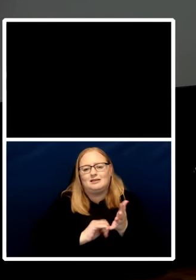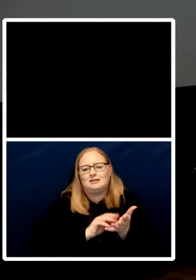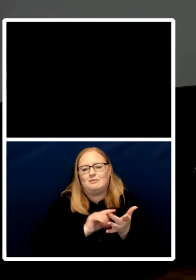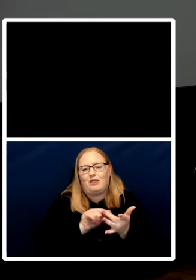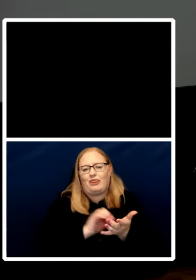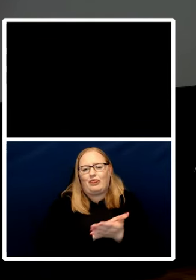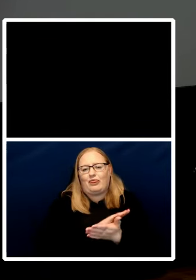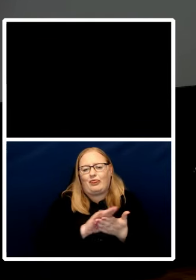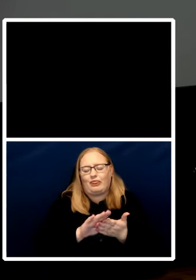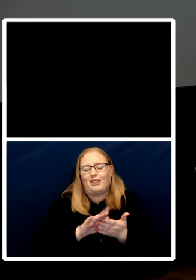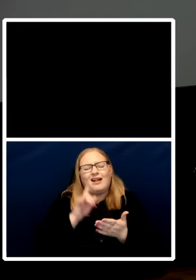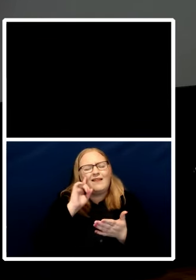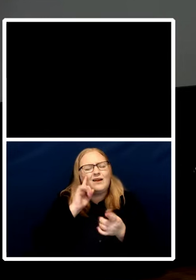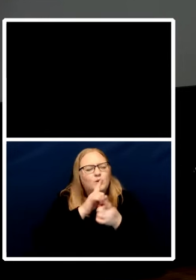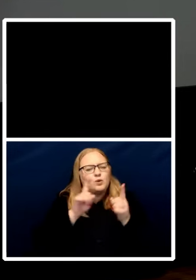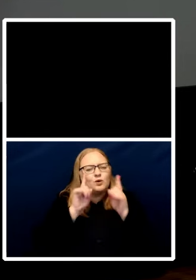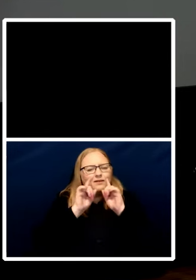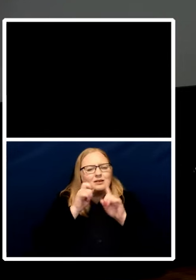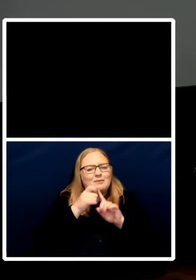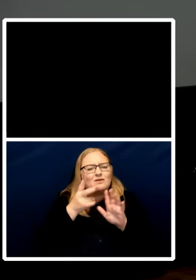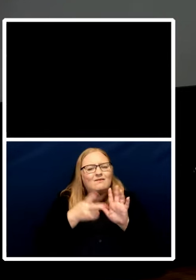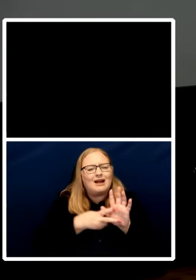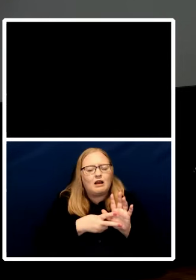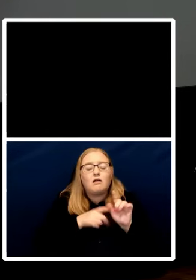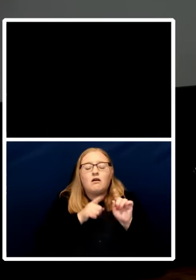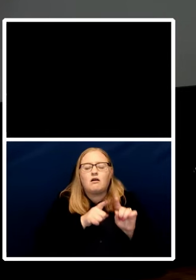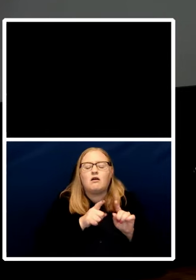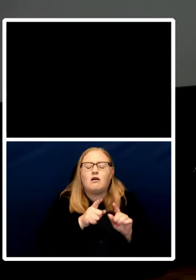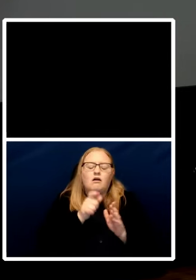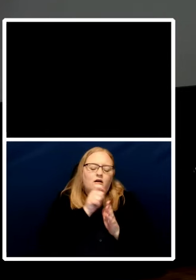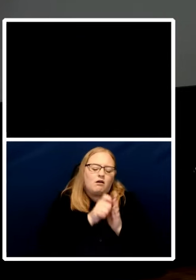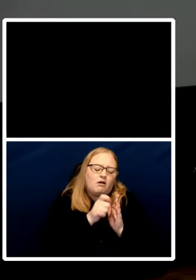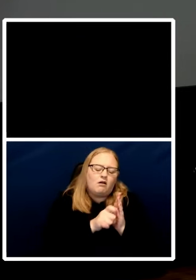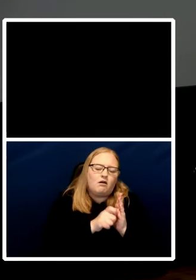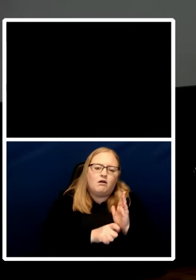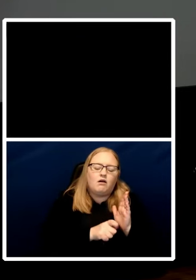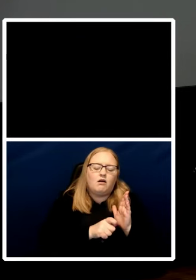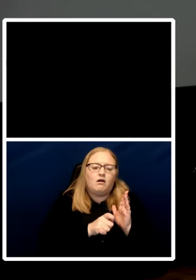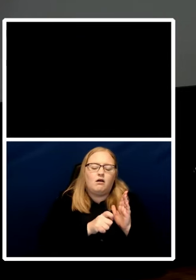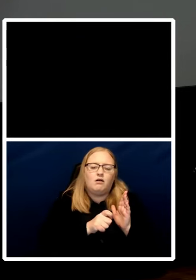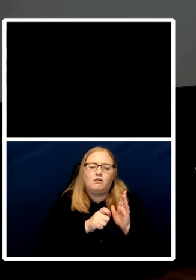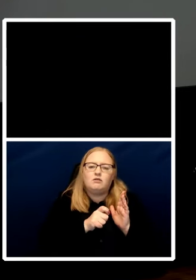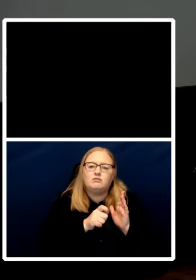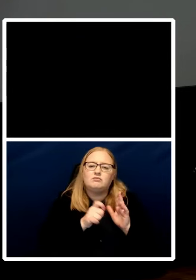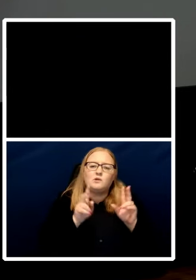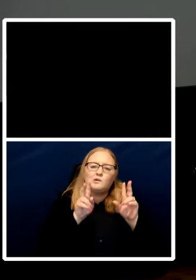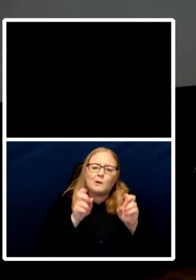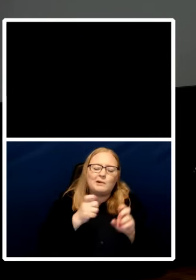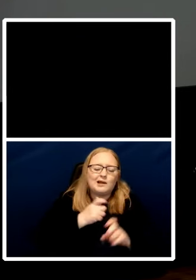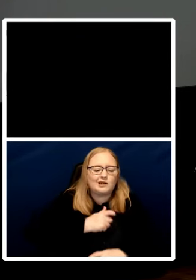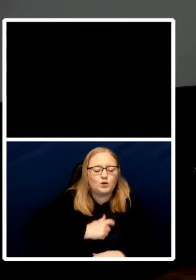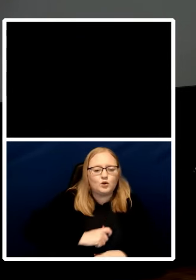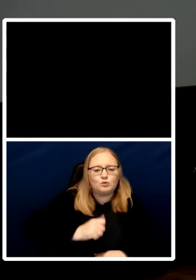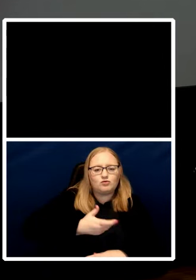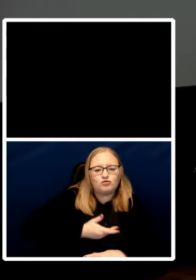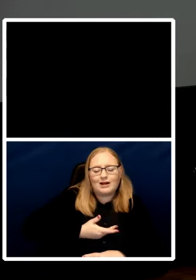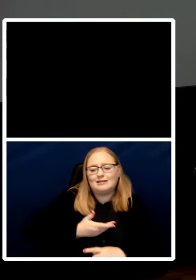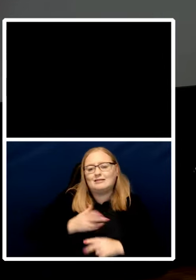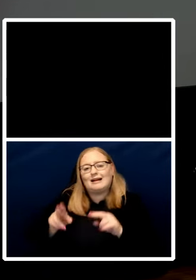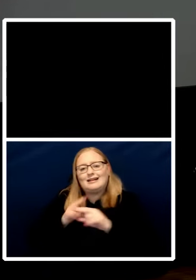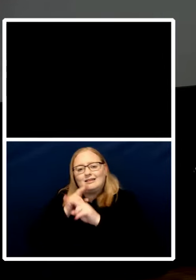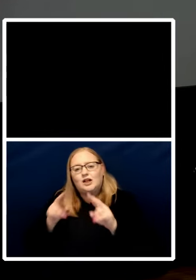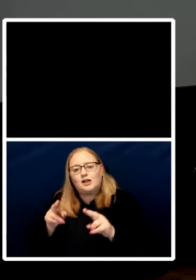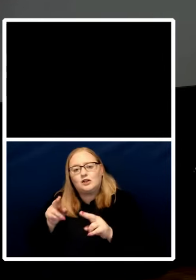who writes really beautifully about the relationship between human rights and international humanitarian law and how they cross